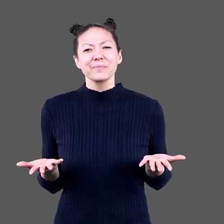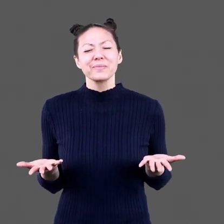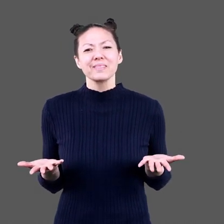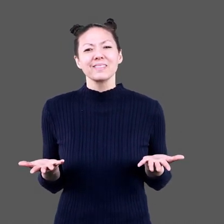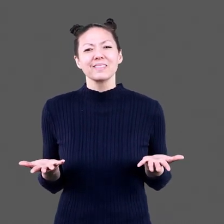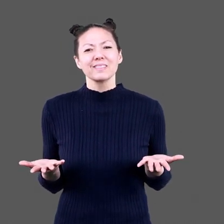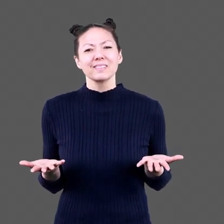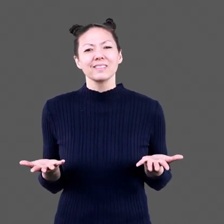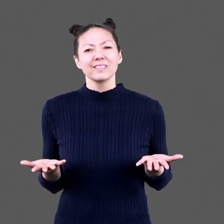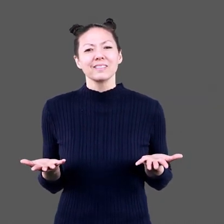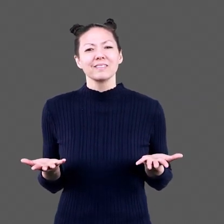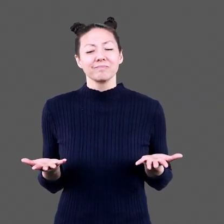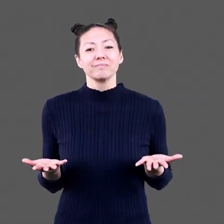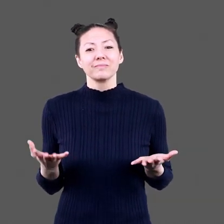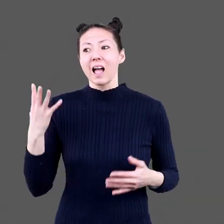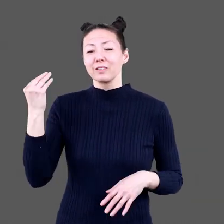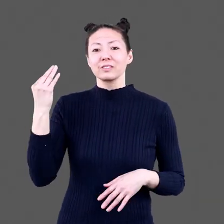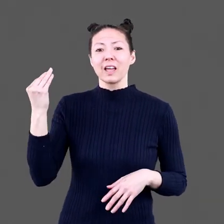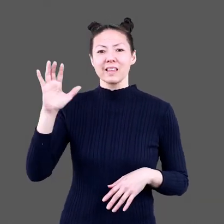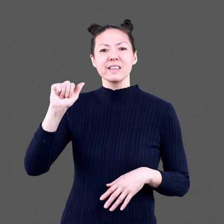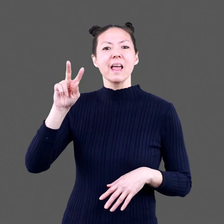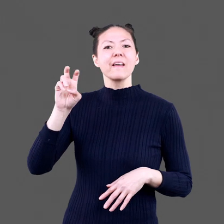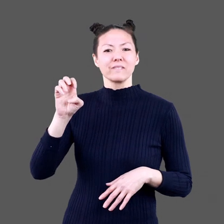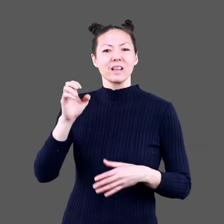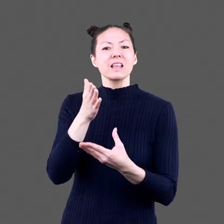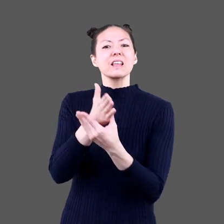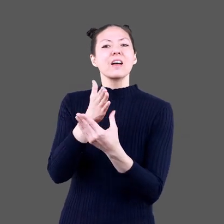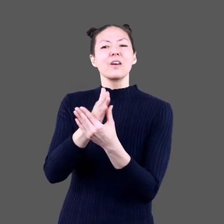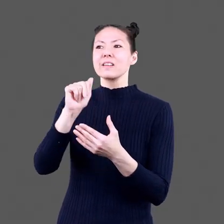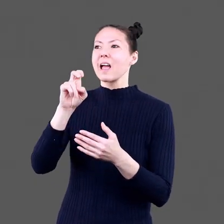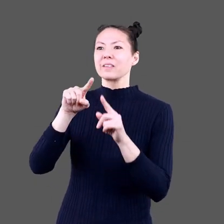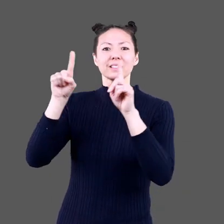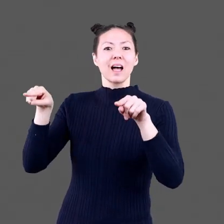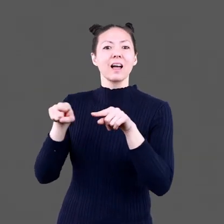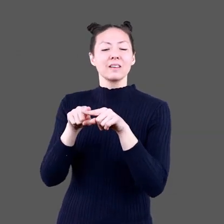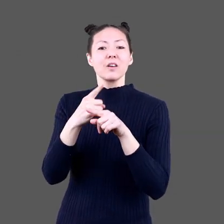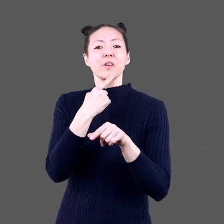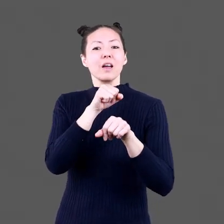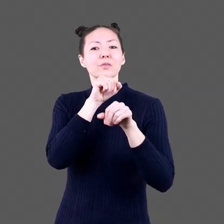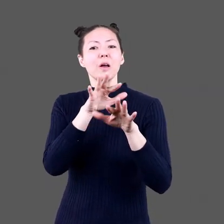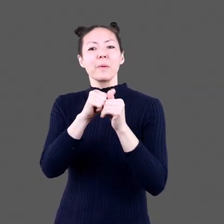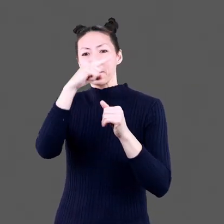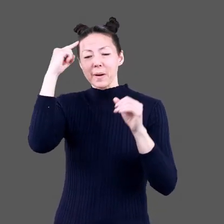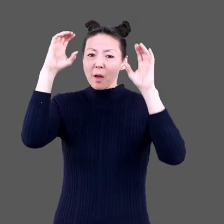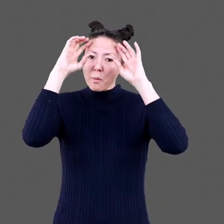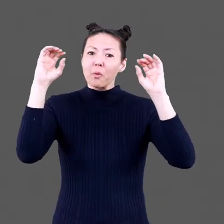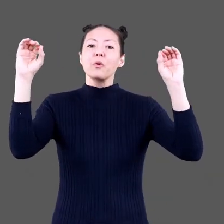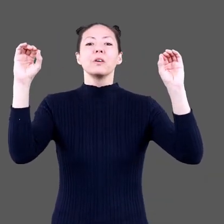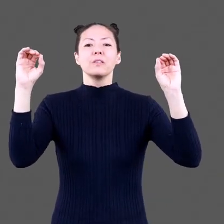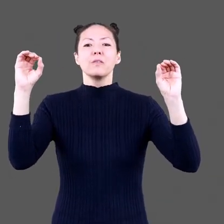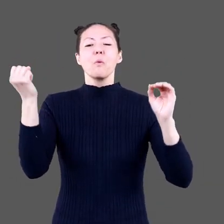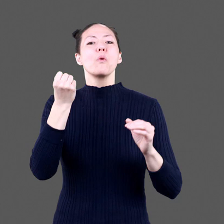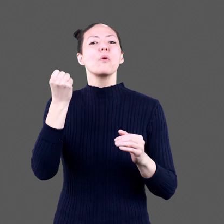so much? Outside a cave with a taco cave sign A red dragon with black